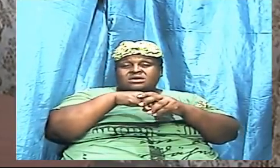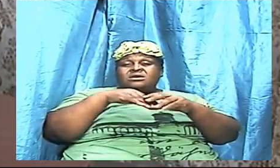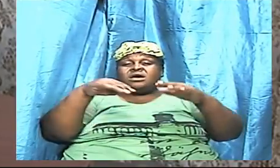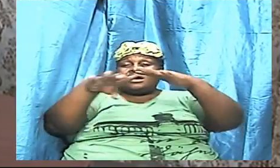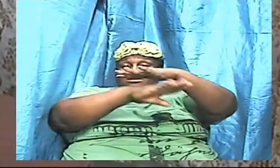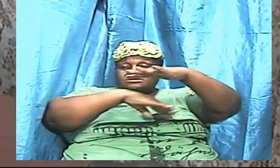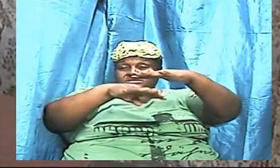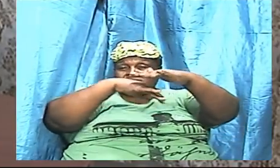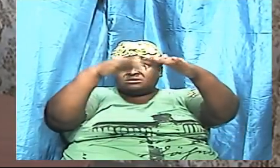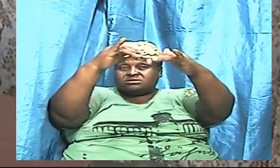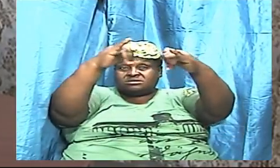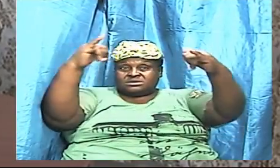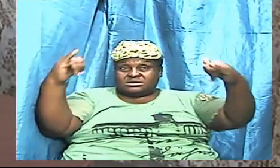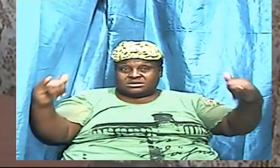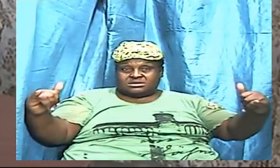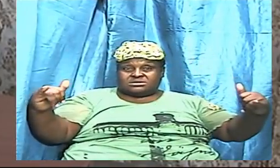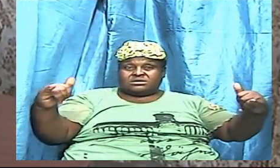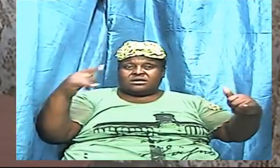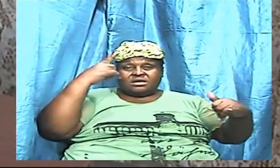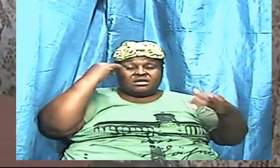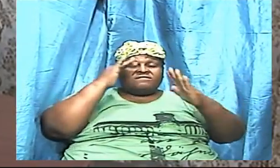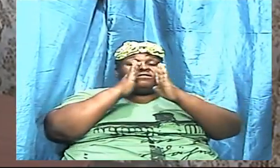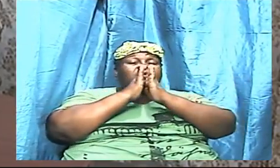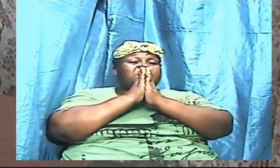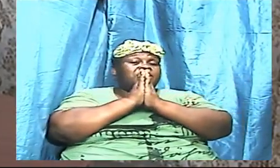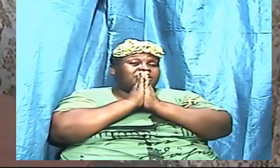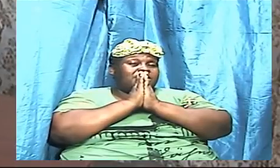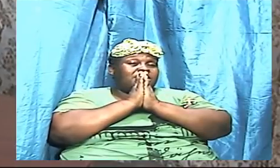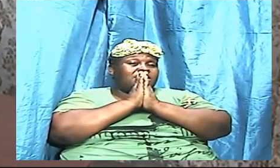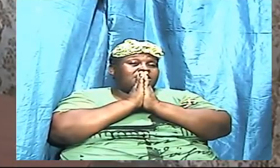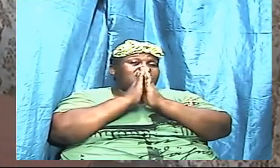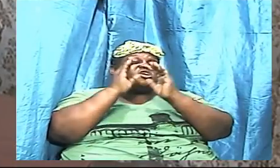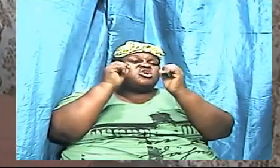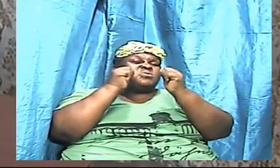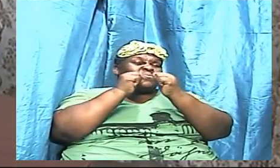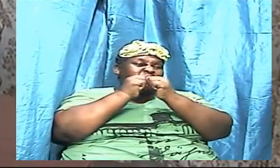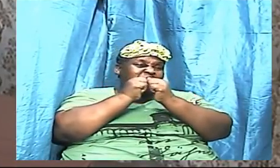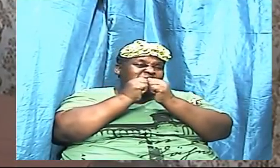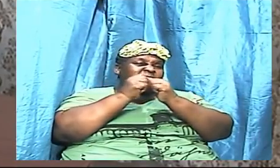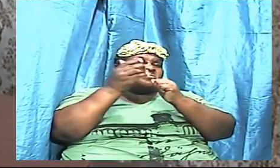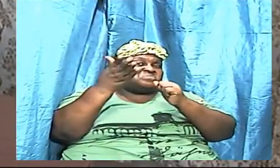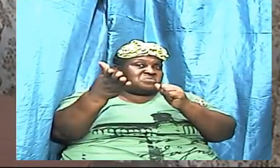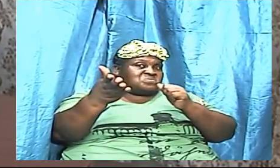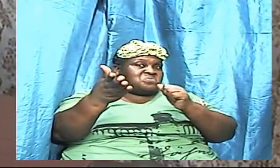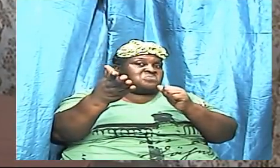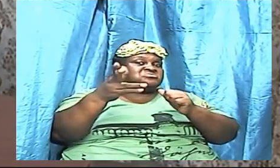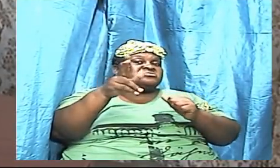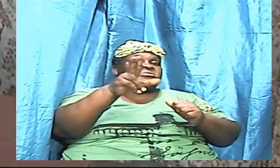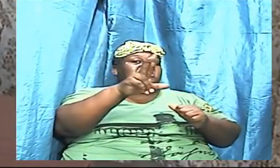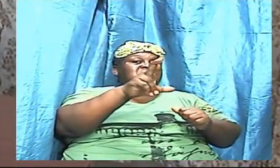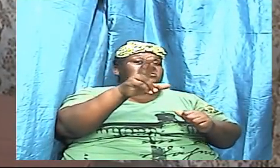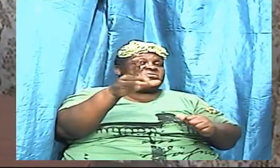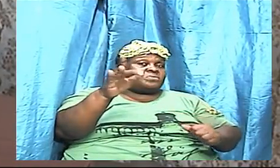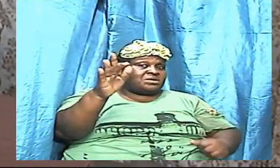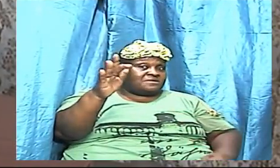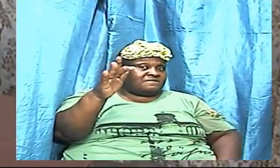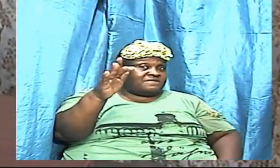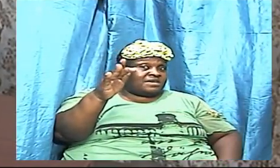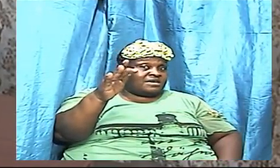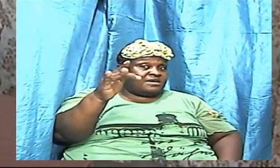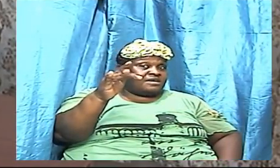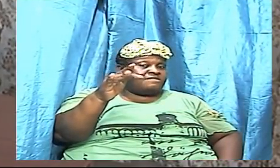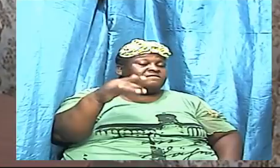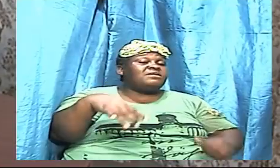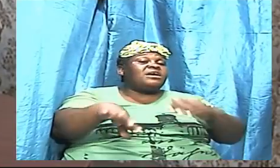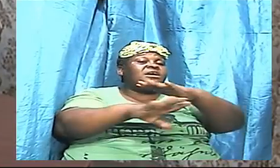for prior with those that are 25 and